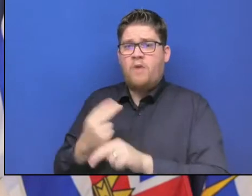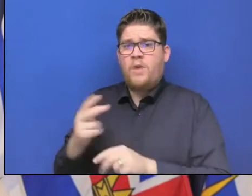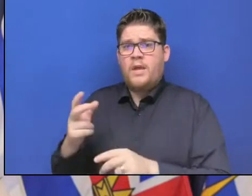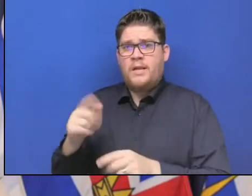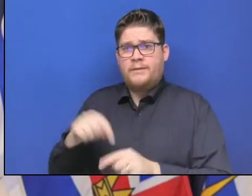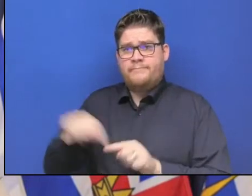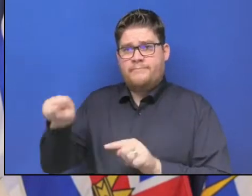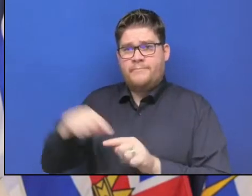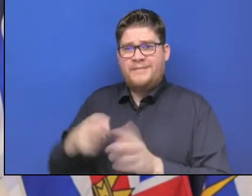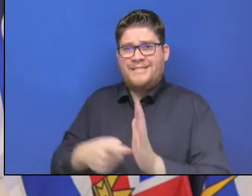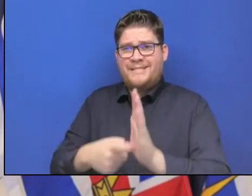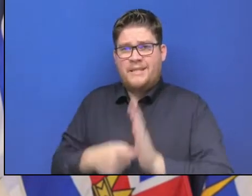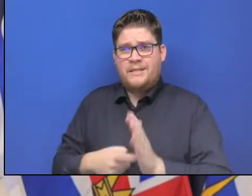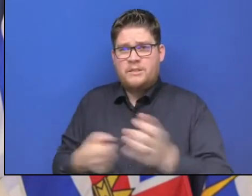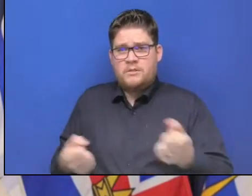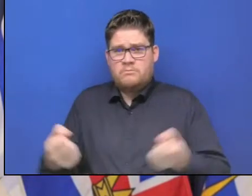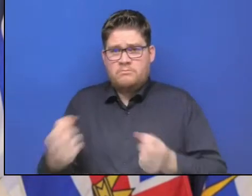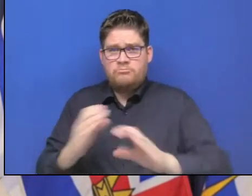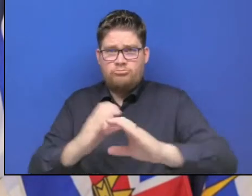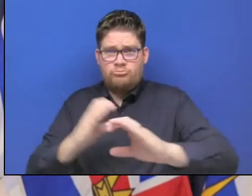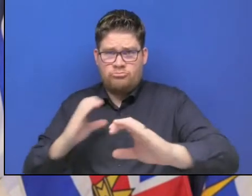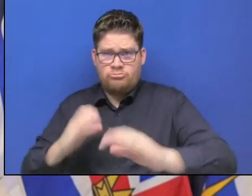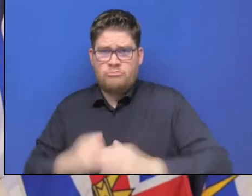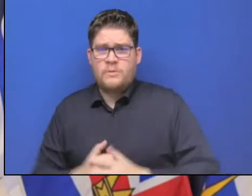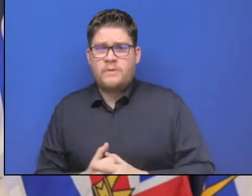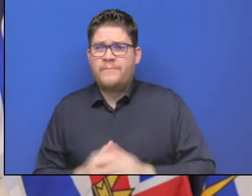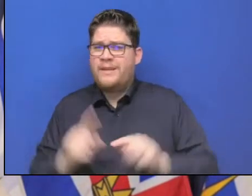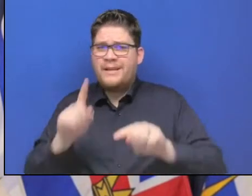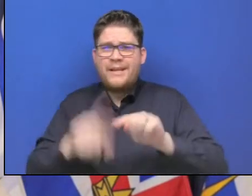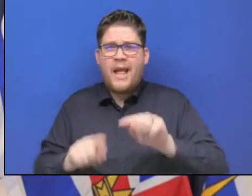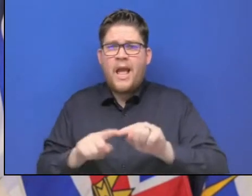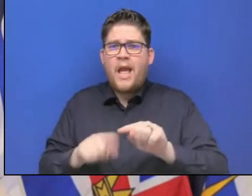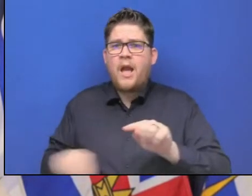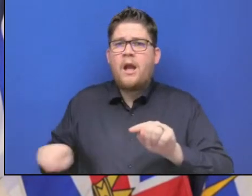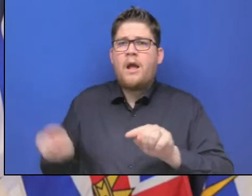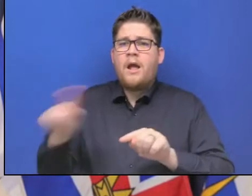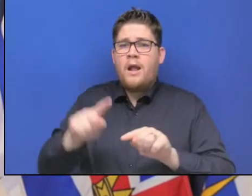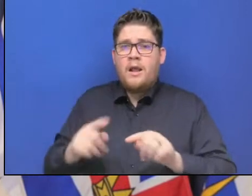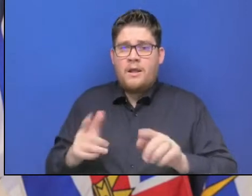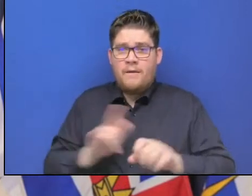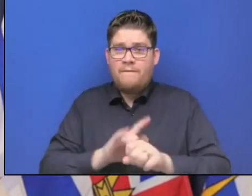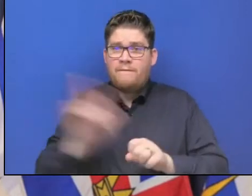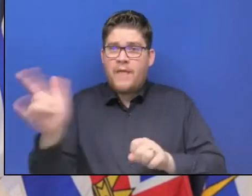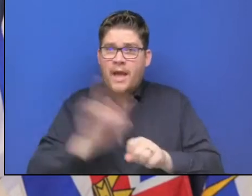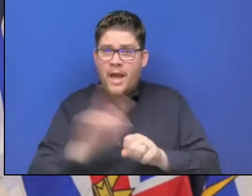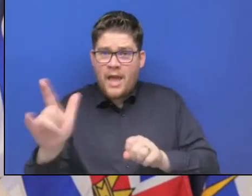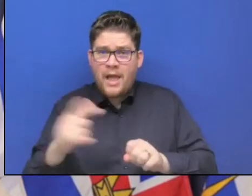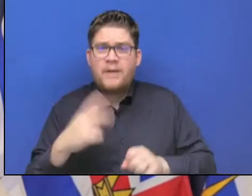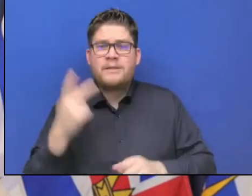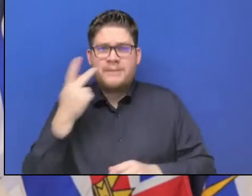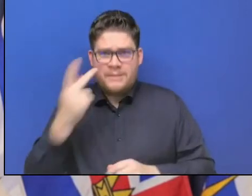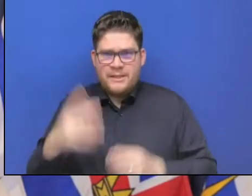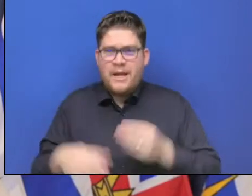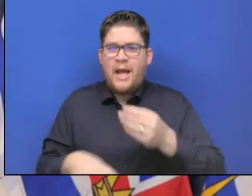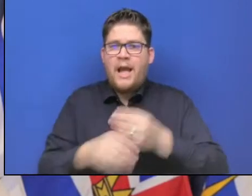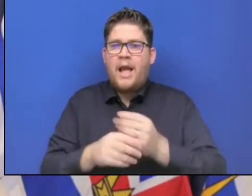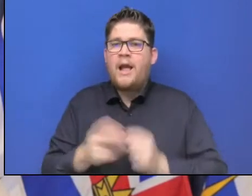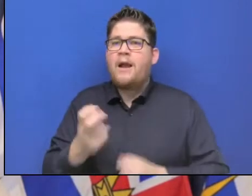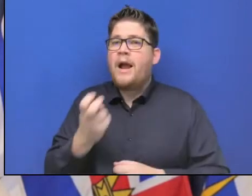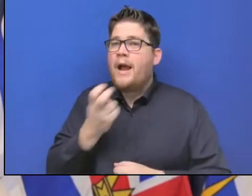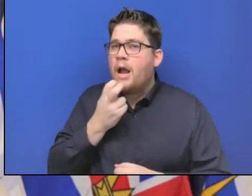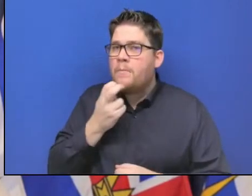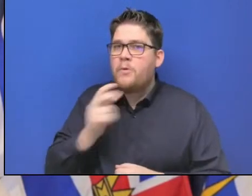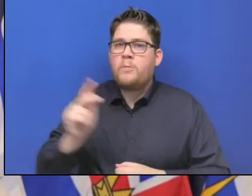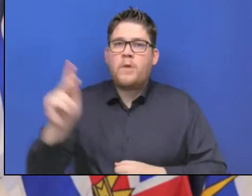Southern Interior and the South Coast. And we've seen flights added in Kamloops and Kelowna and larger planes being used. And we have heard